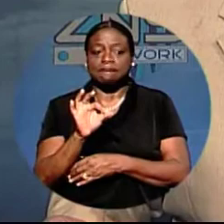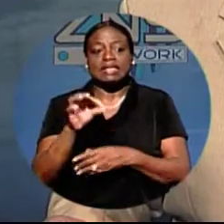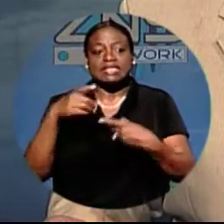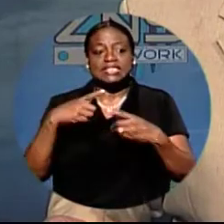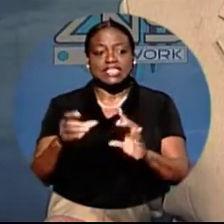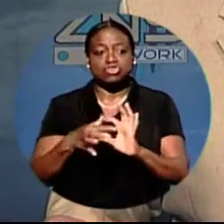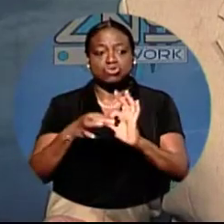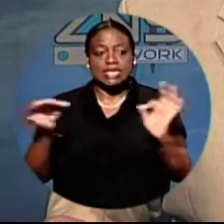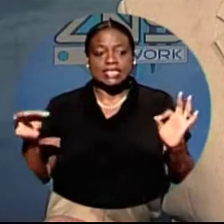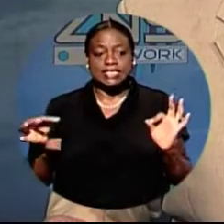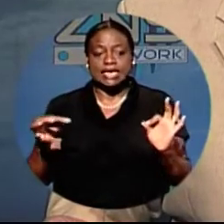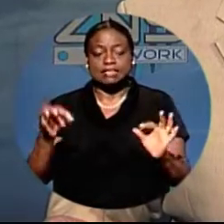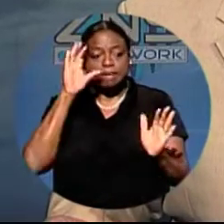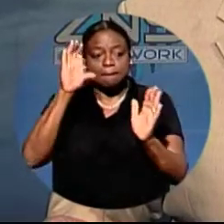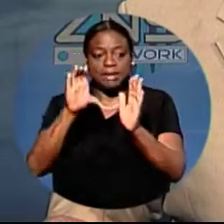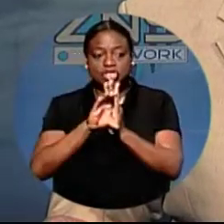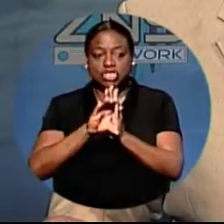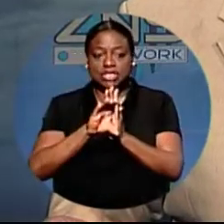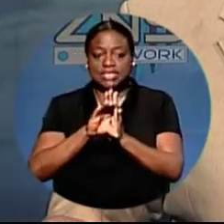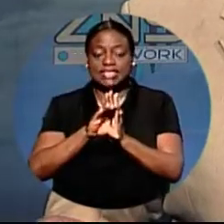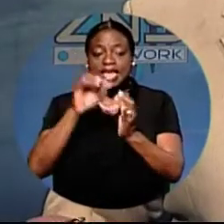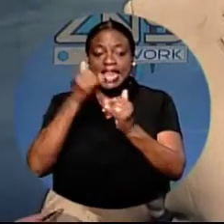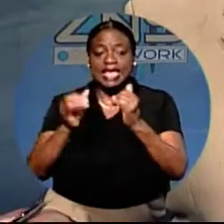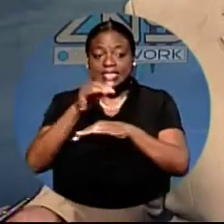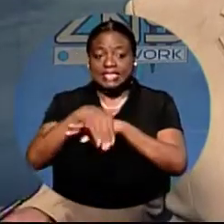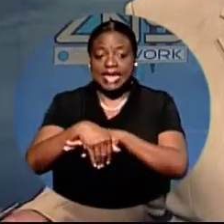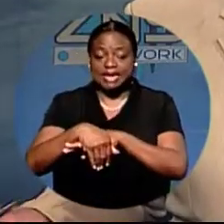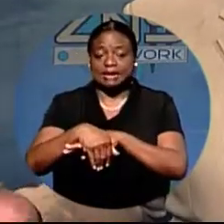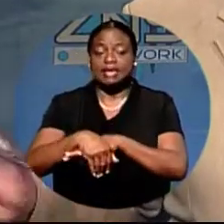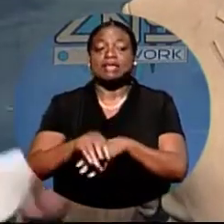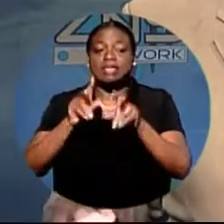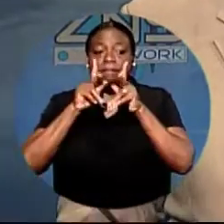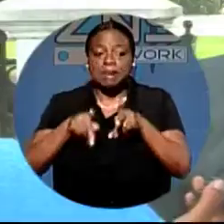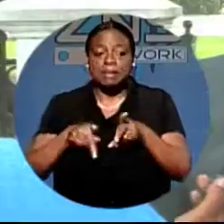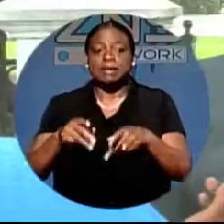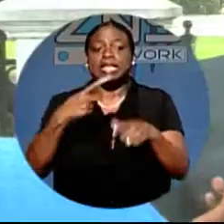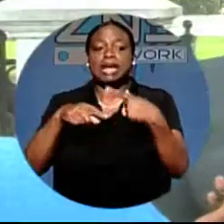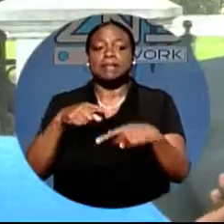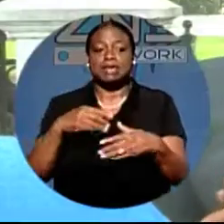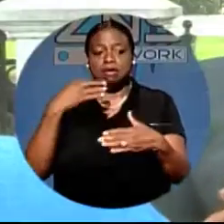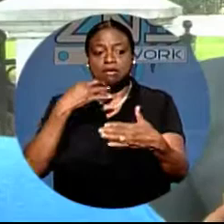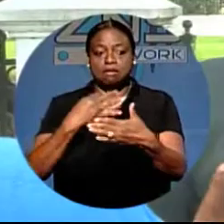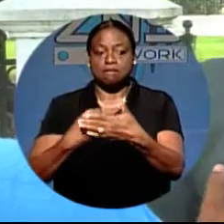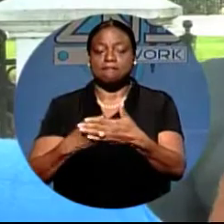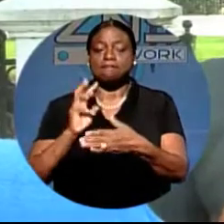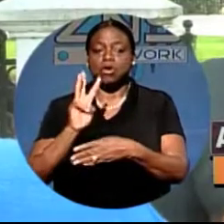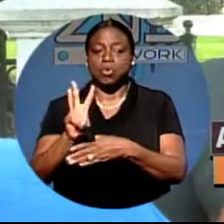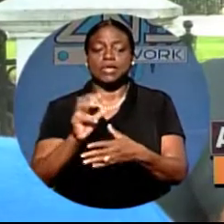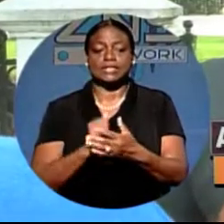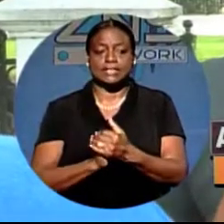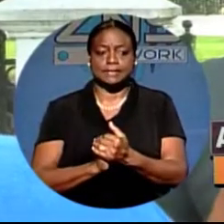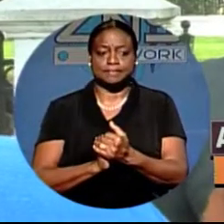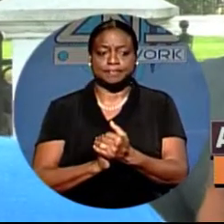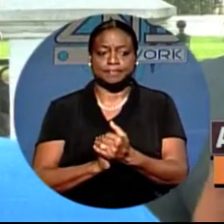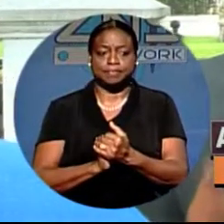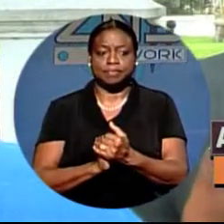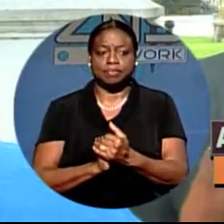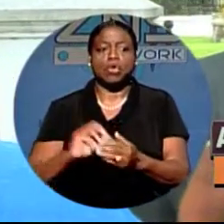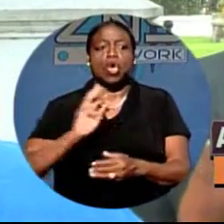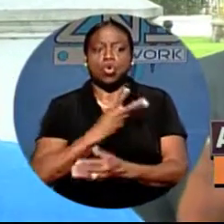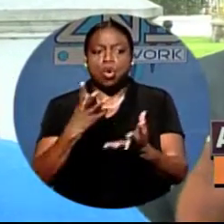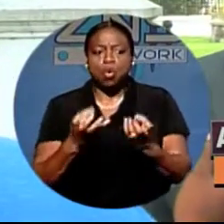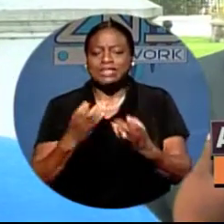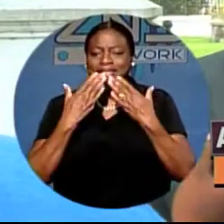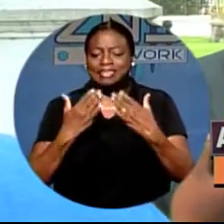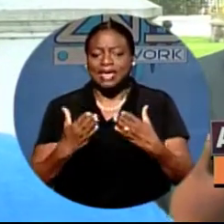last night on ZNS, the public has been coming forward. Like always, when we issue appeal, no one has turned in, but we want to thank